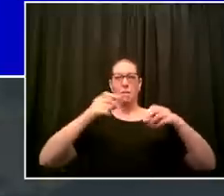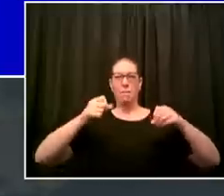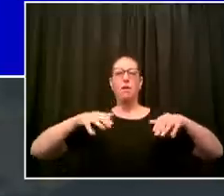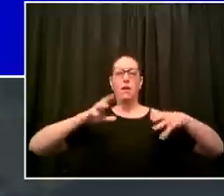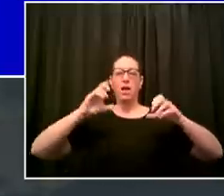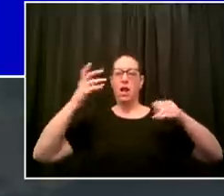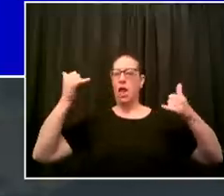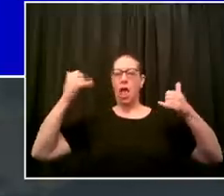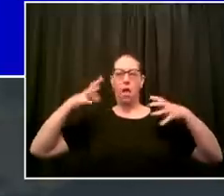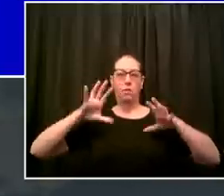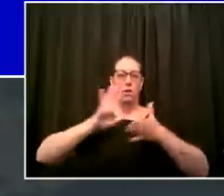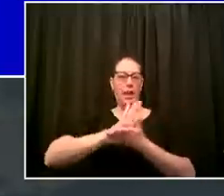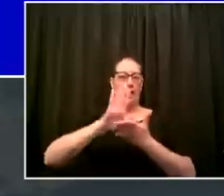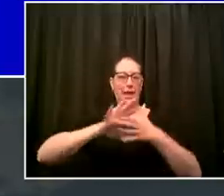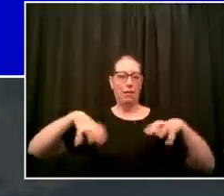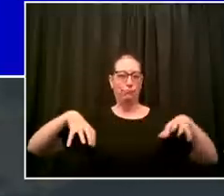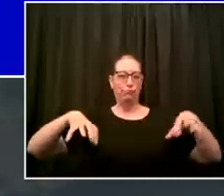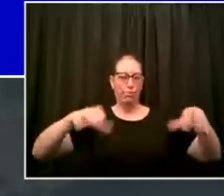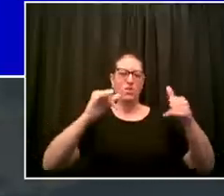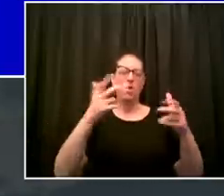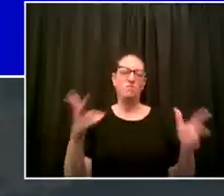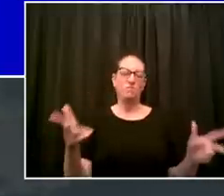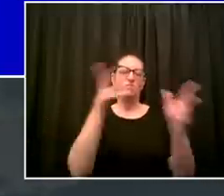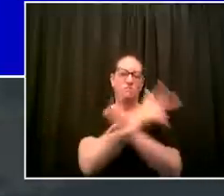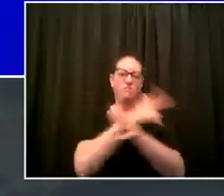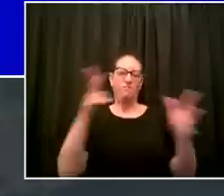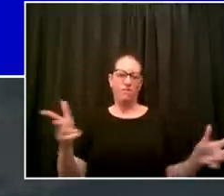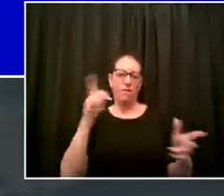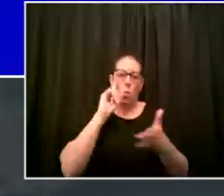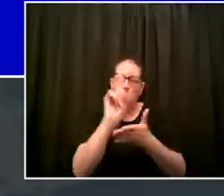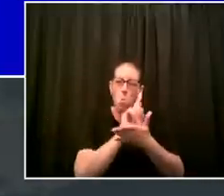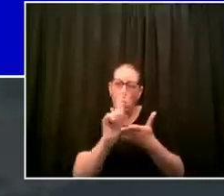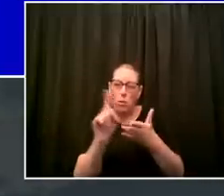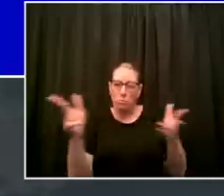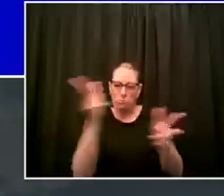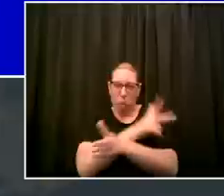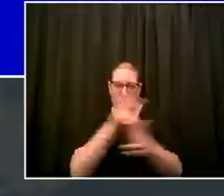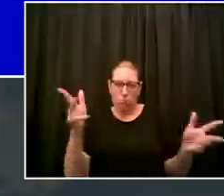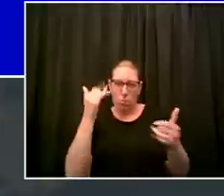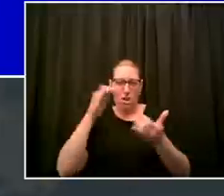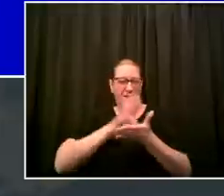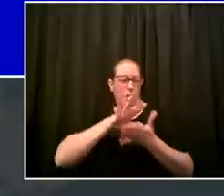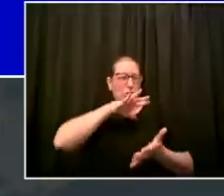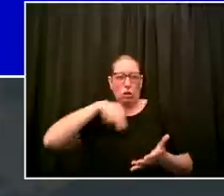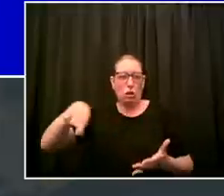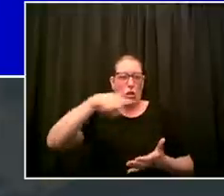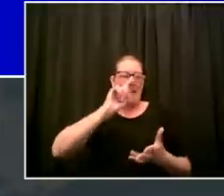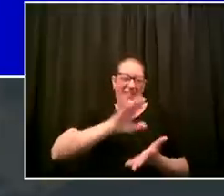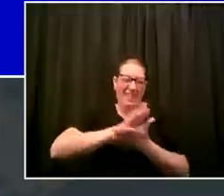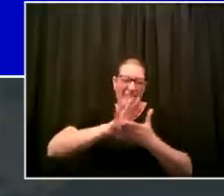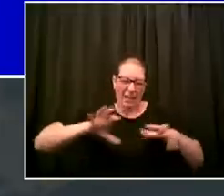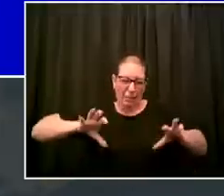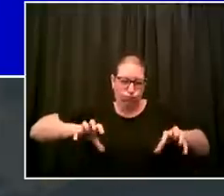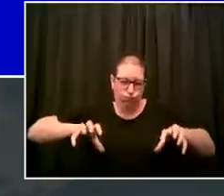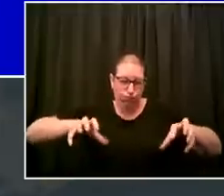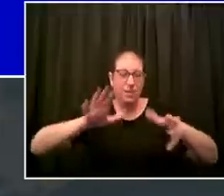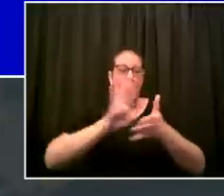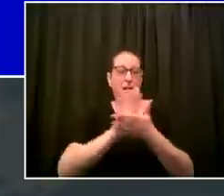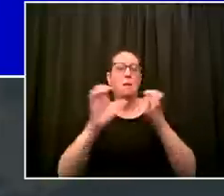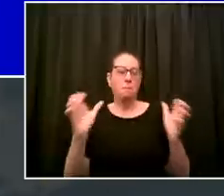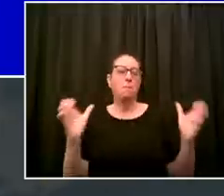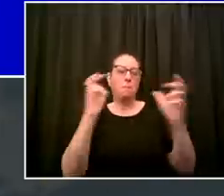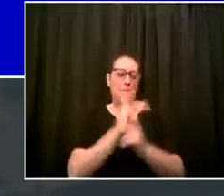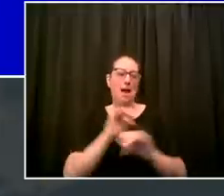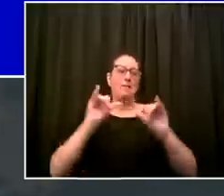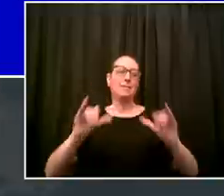cancel alternate side again for a period of time and hopefully for a long period of time so long as we see that our streets and sidewalks